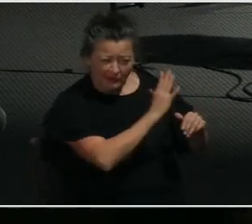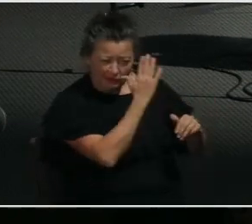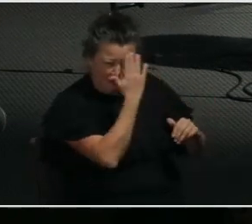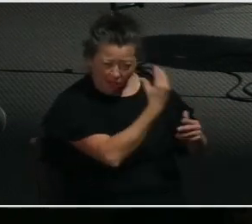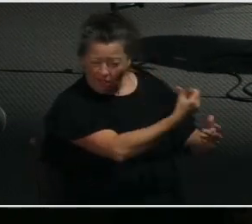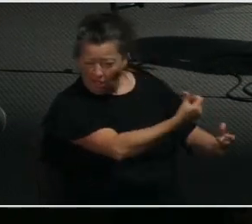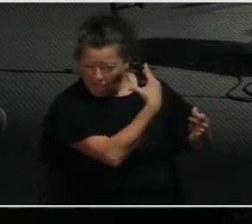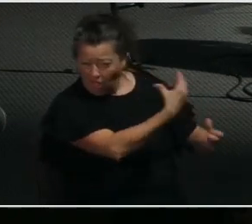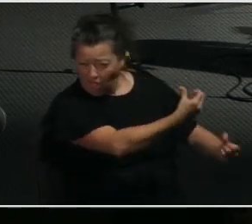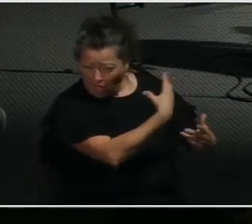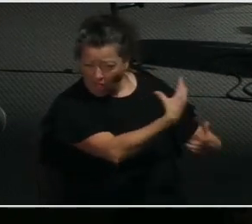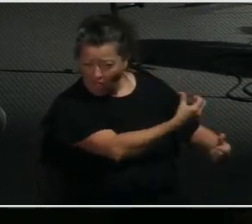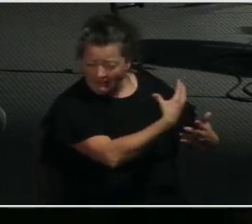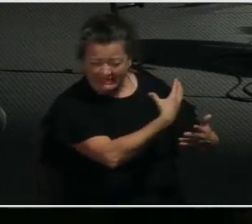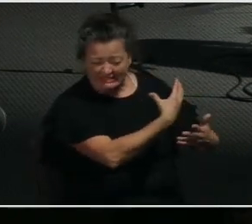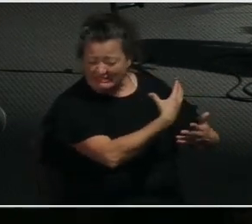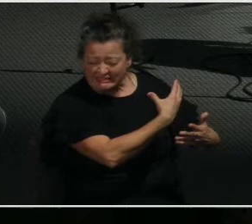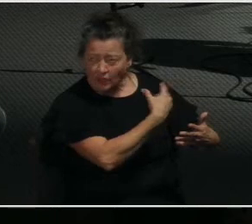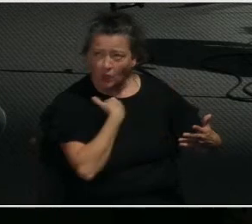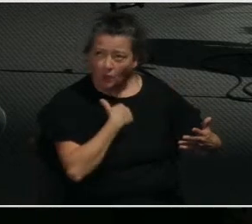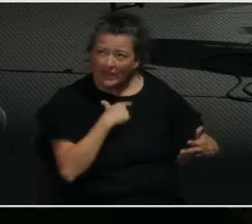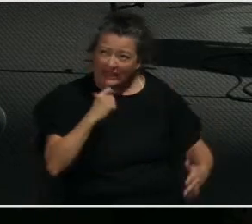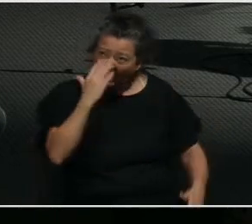We need the knowledge of your will